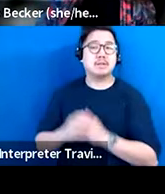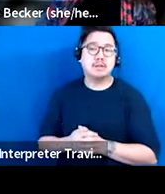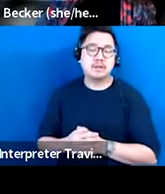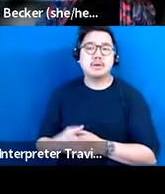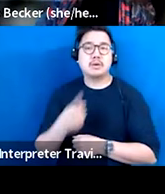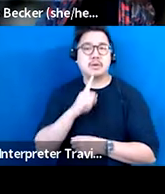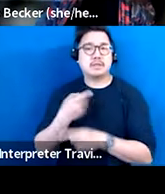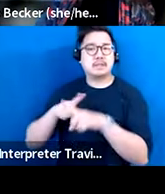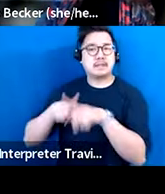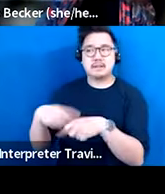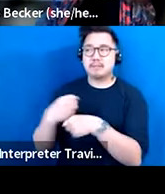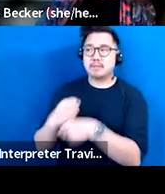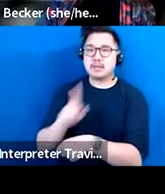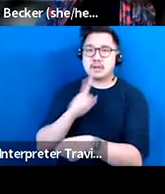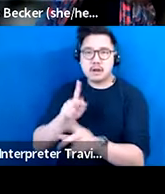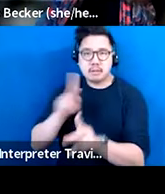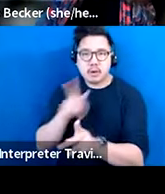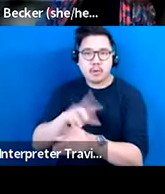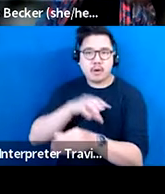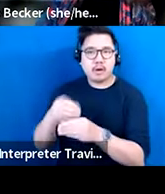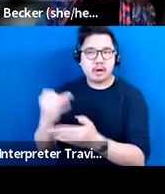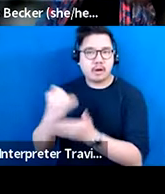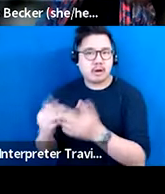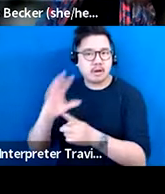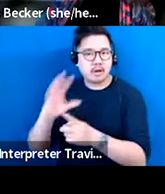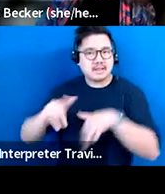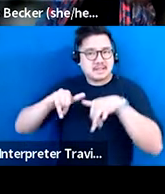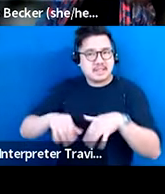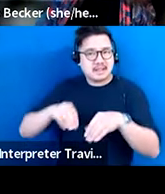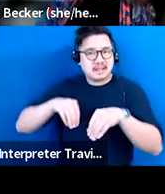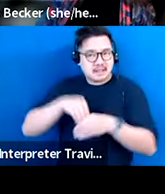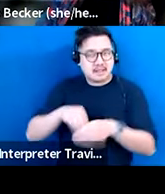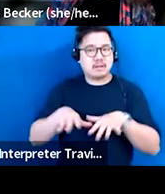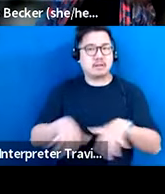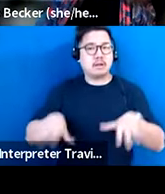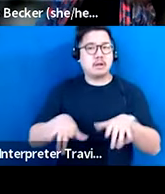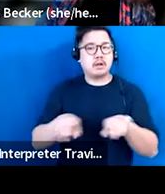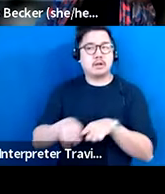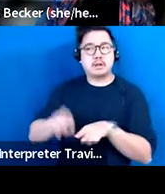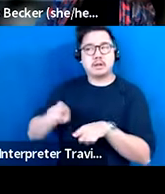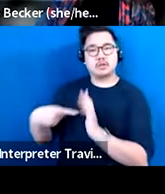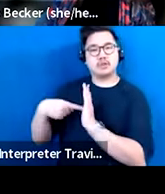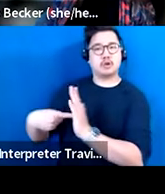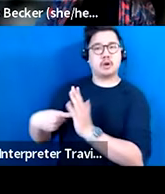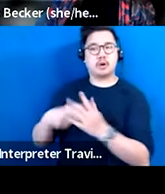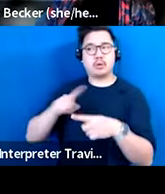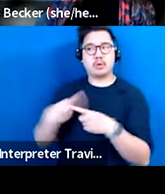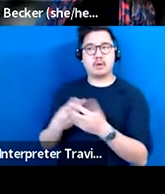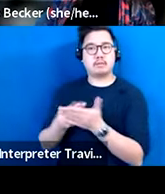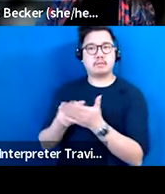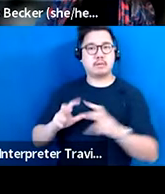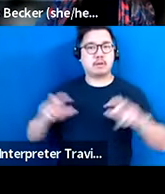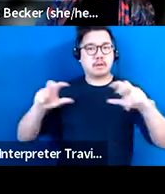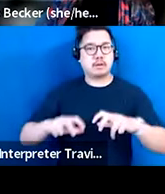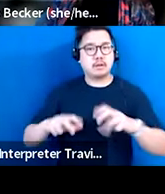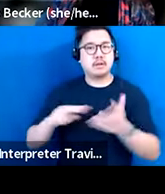on keeping creative workers here in the region and really being able to demonstrate equity and inclusivity if you're making